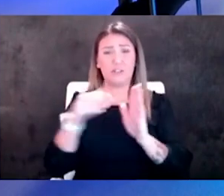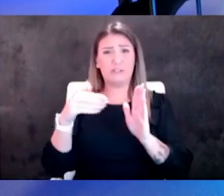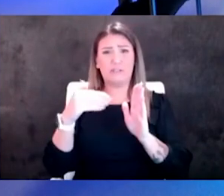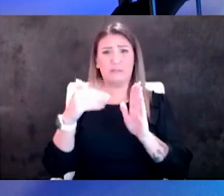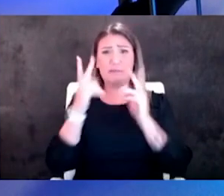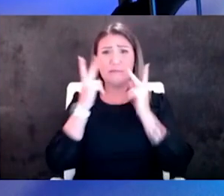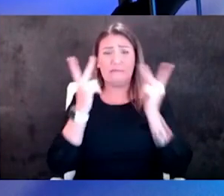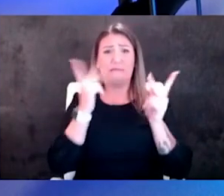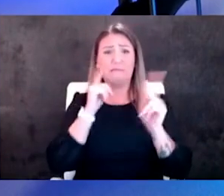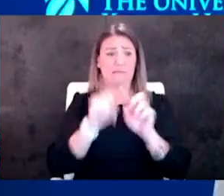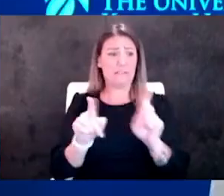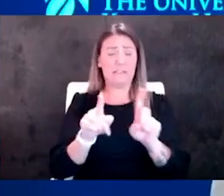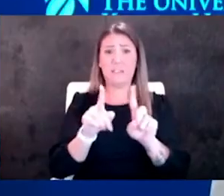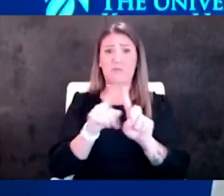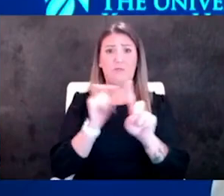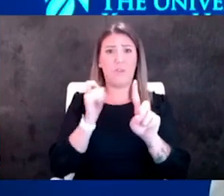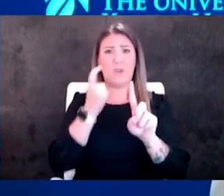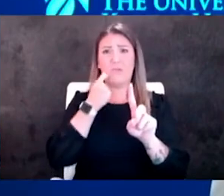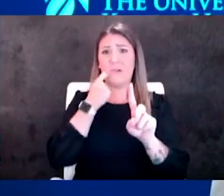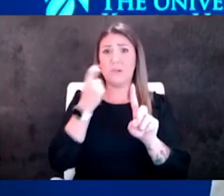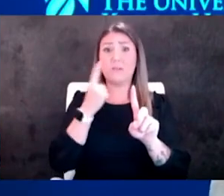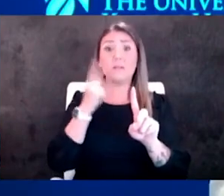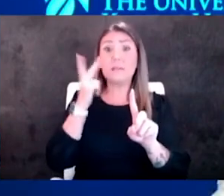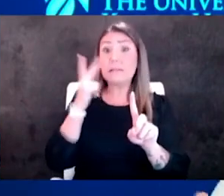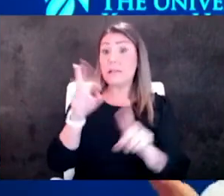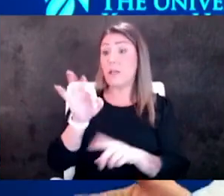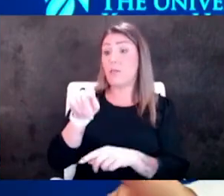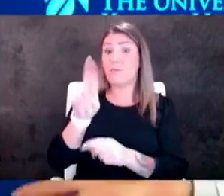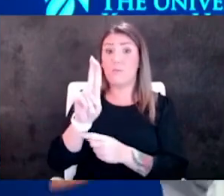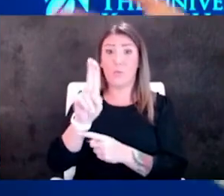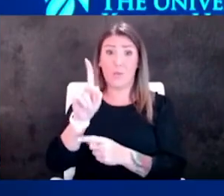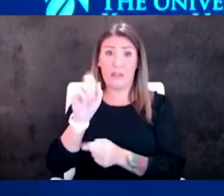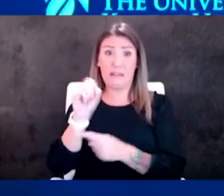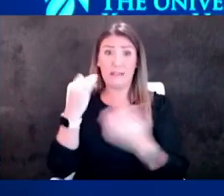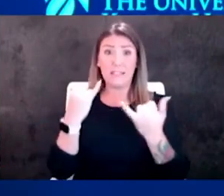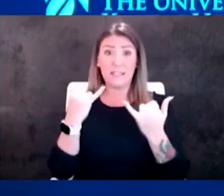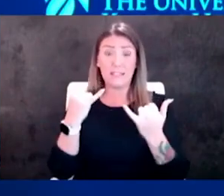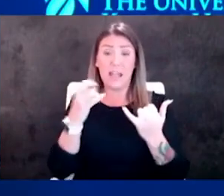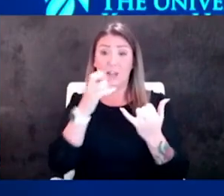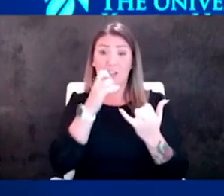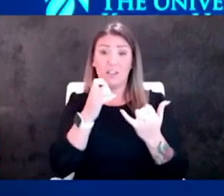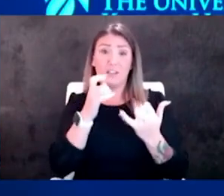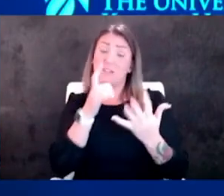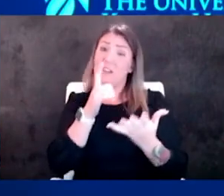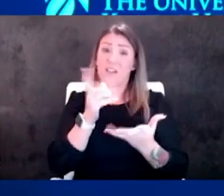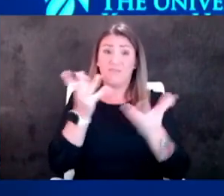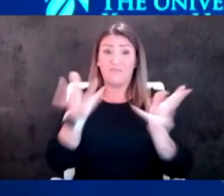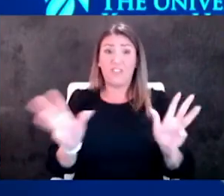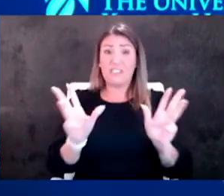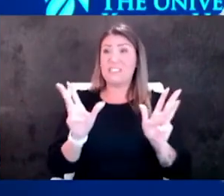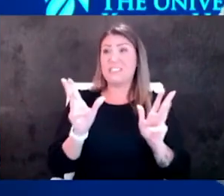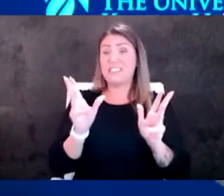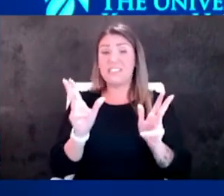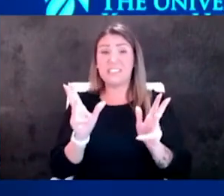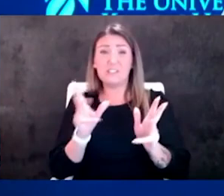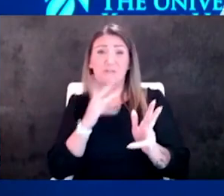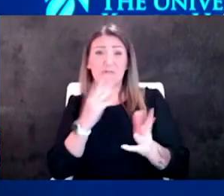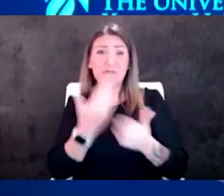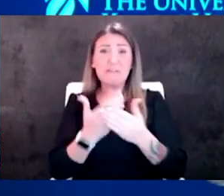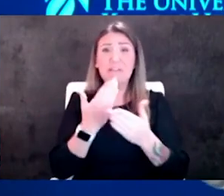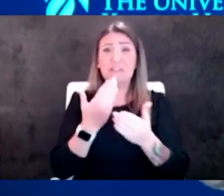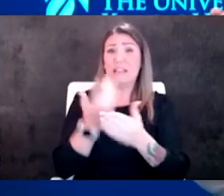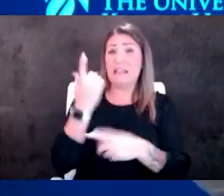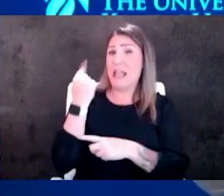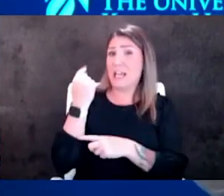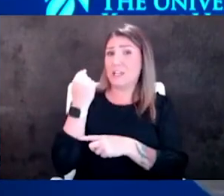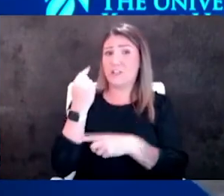one is and just to say we're seeing influenza in kansas now so we're not going to get away scot-free like we did last year when we have a get out of jail free card with